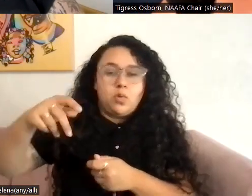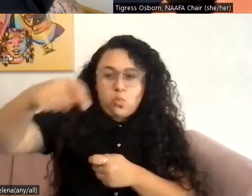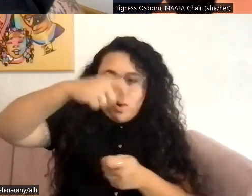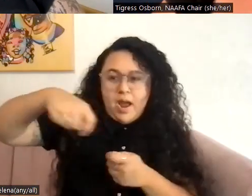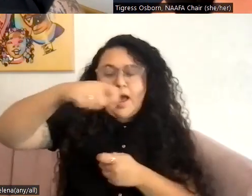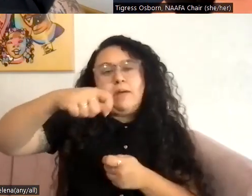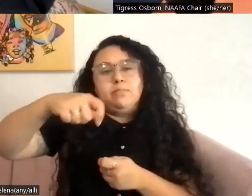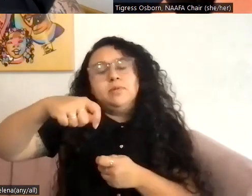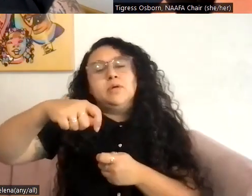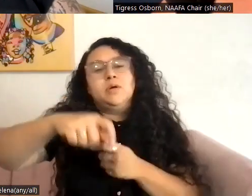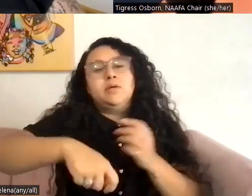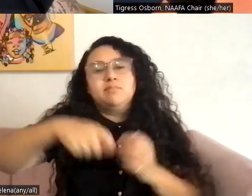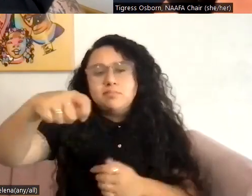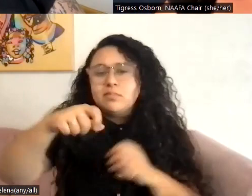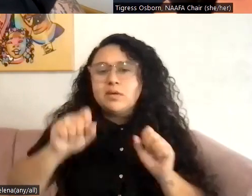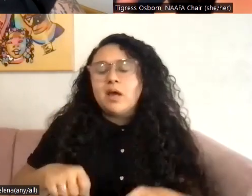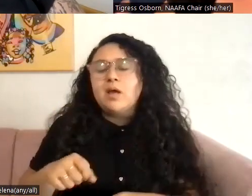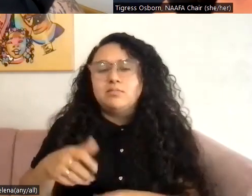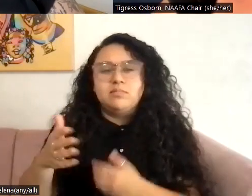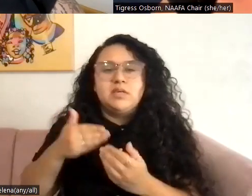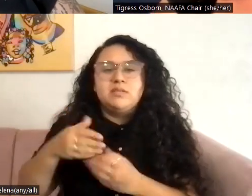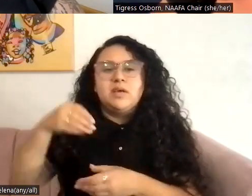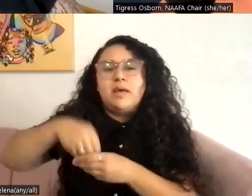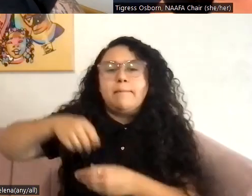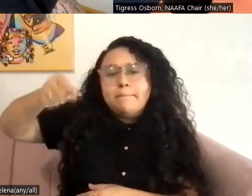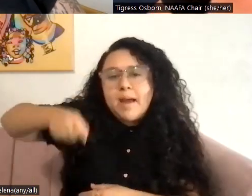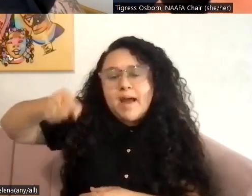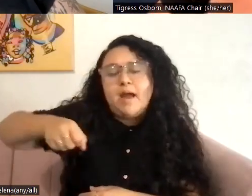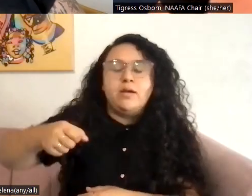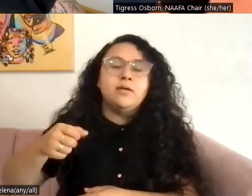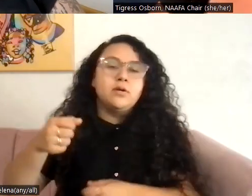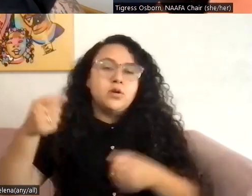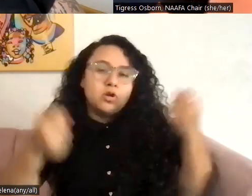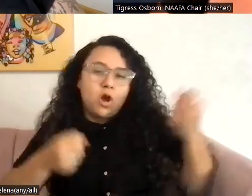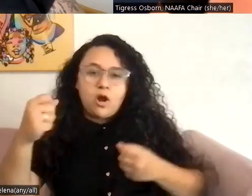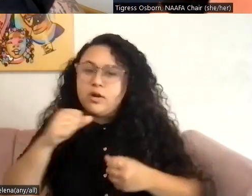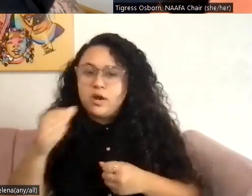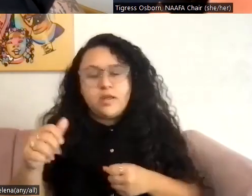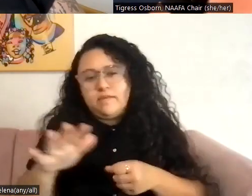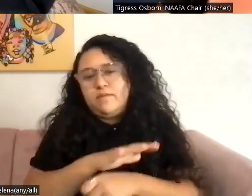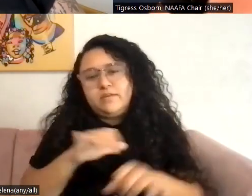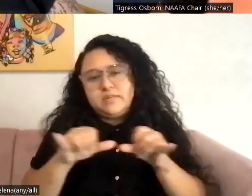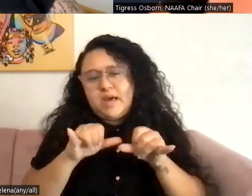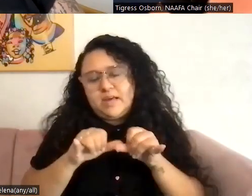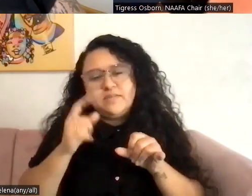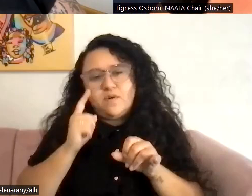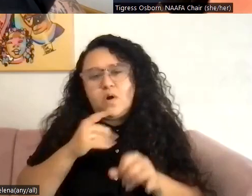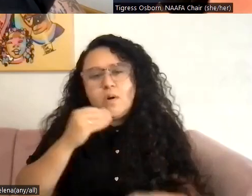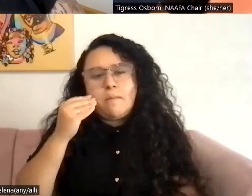in your bag, in your car and whatever, cause it's not the sort of full length ones that are meant to be used at home. Um, and the person